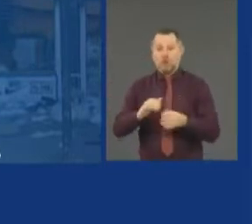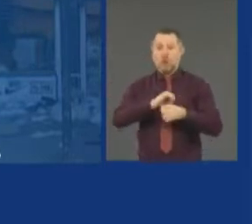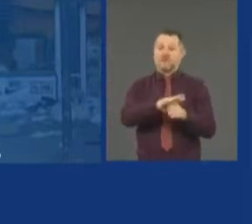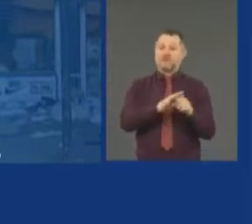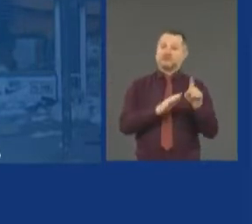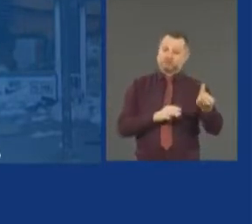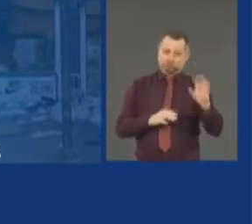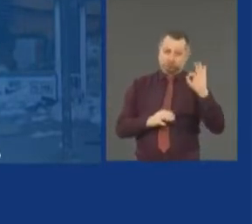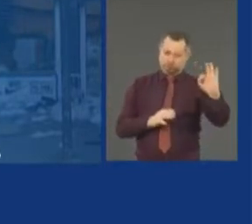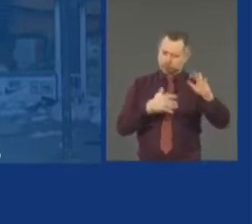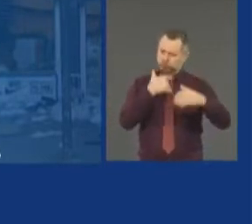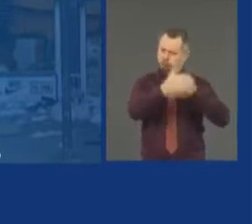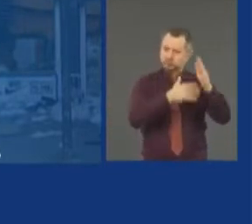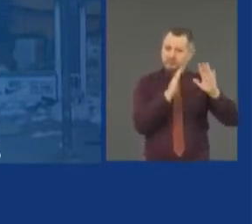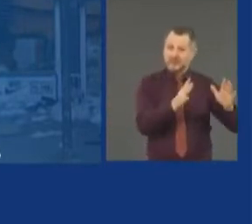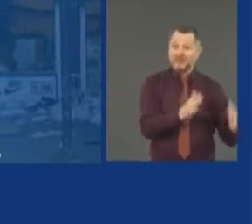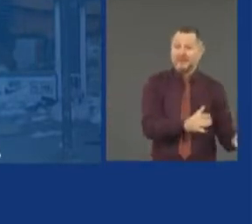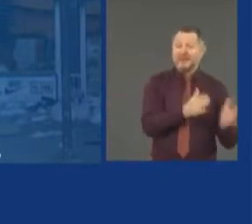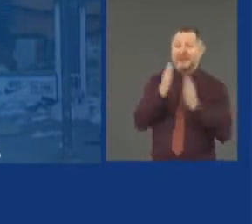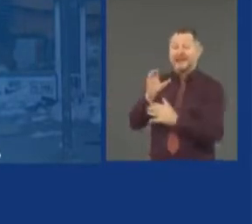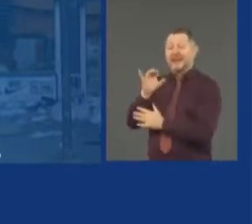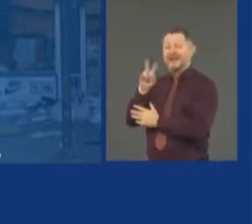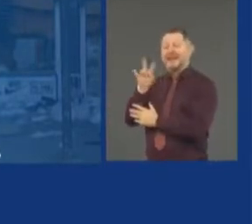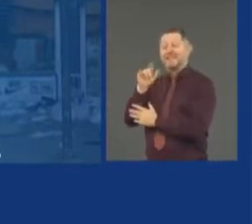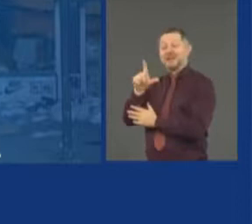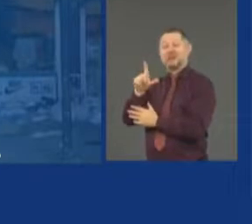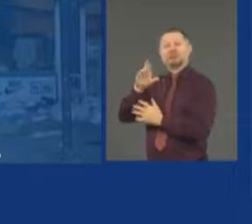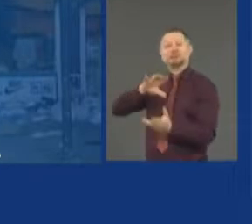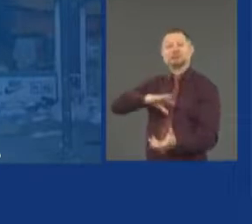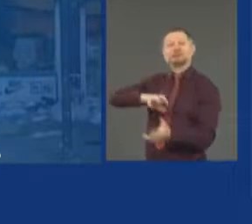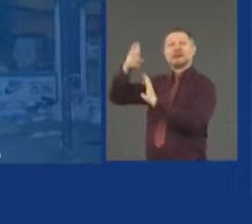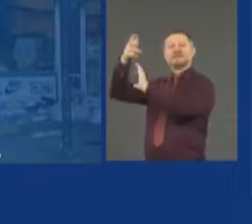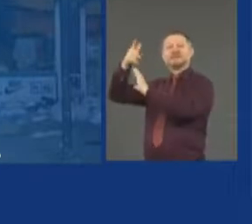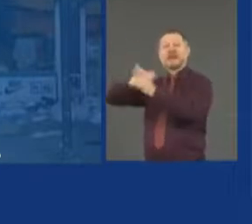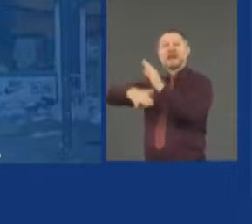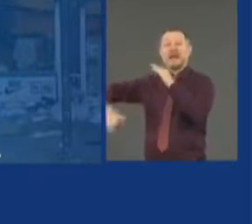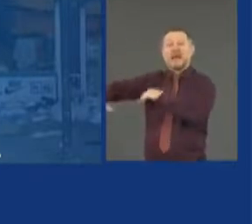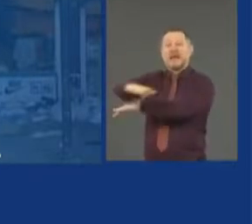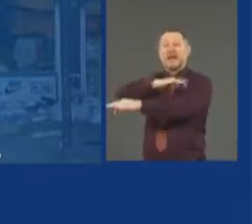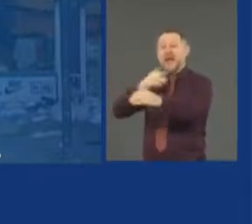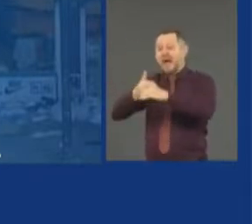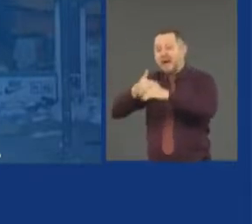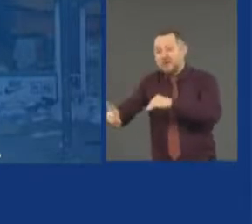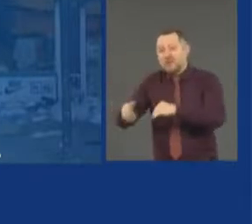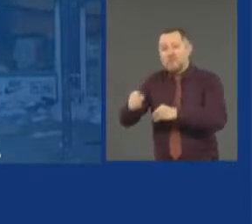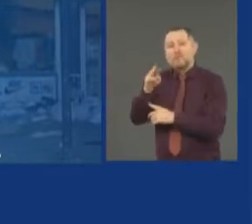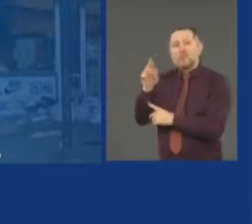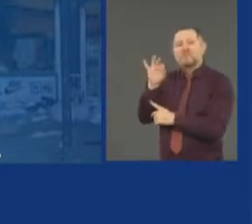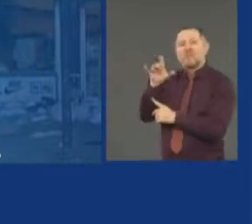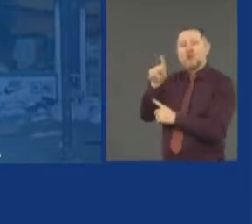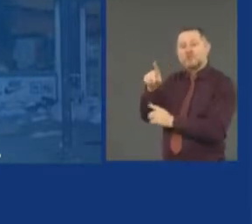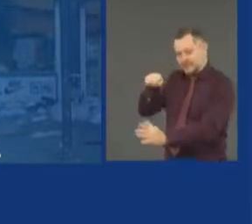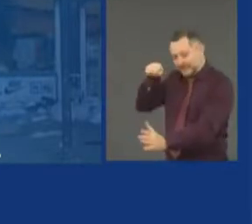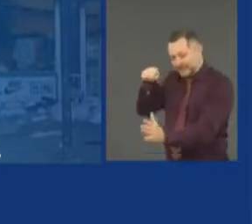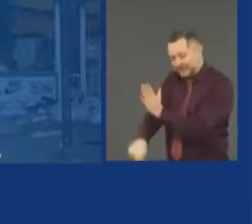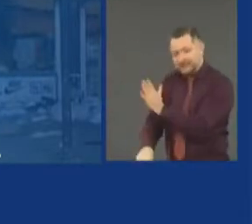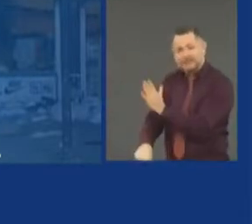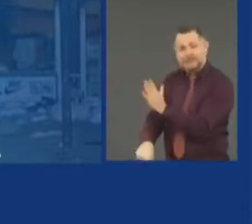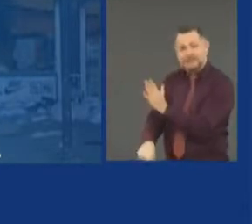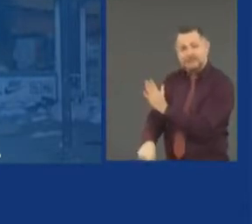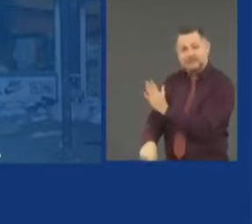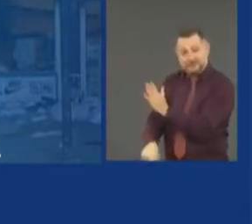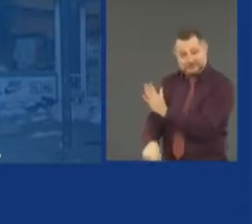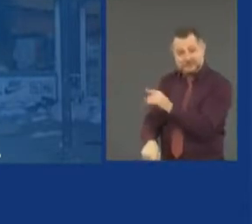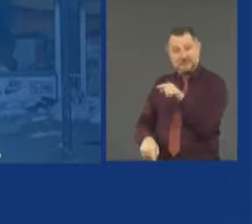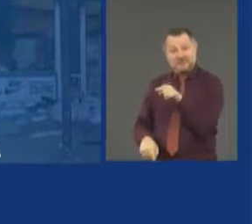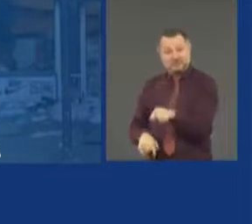unrest post Mr. Floyd's killing. That's also a complex situation with a number of